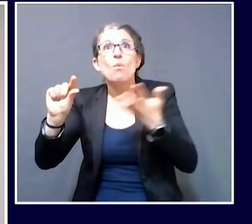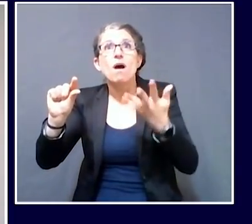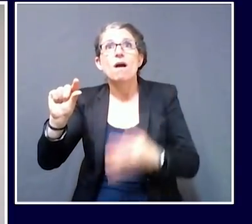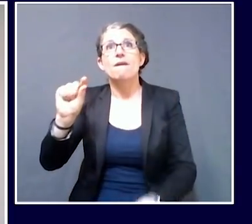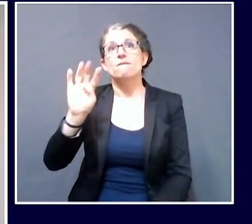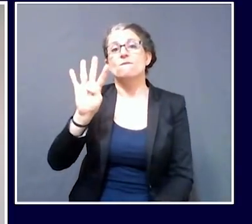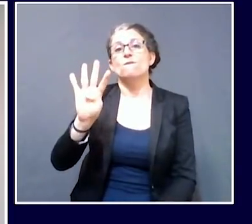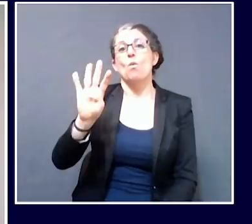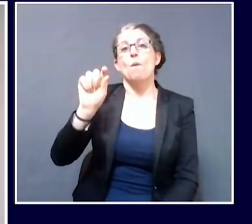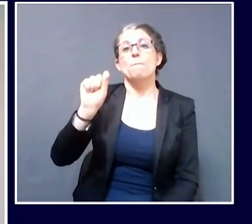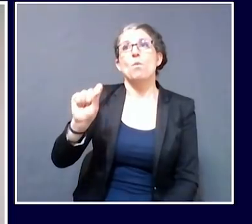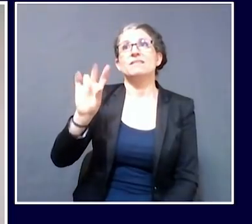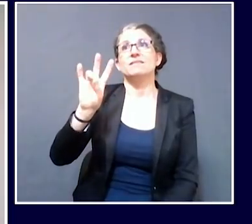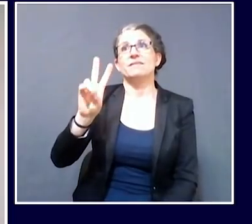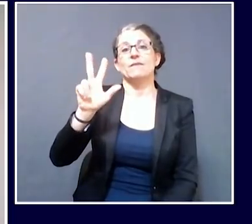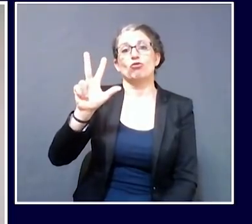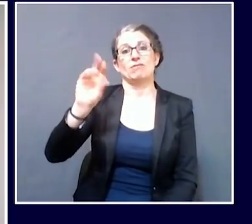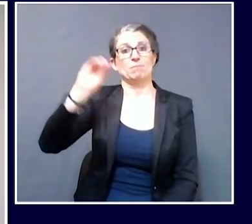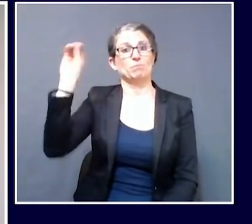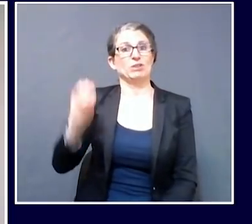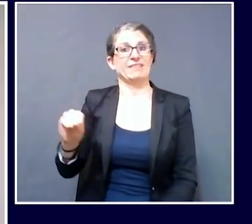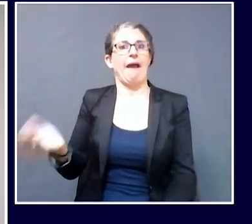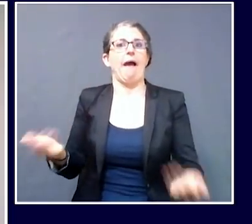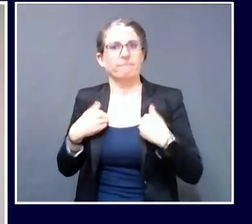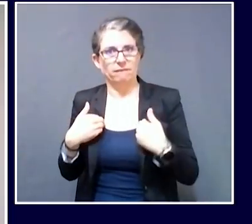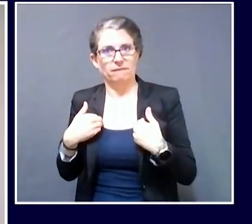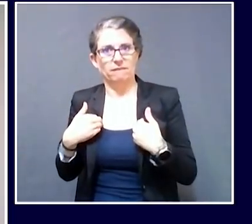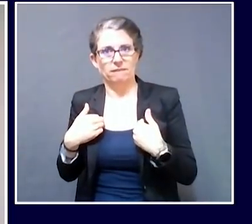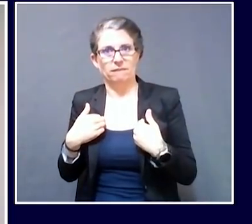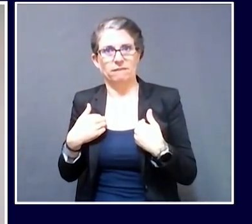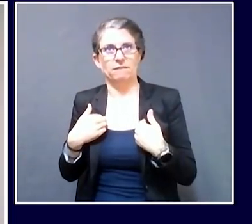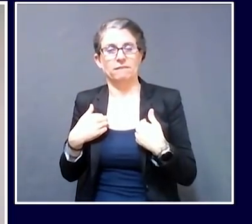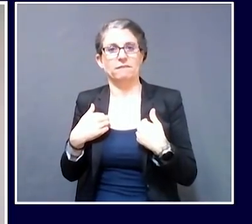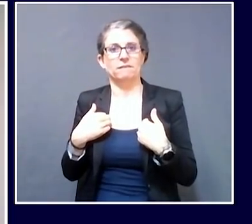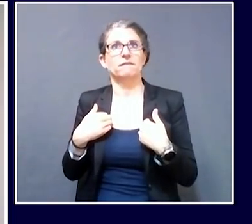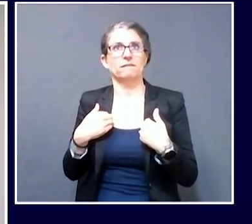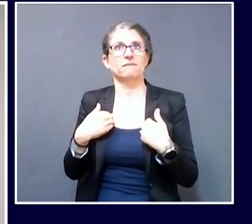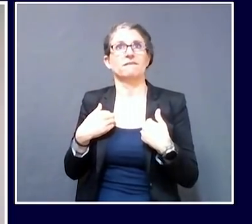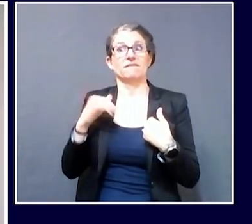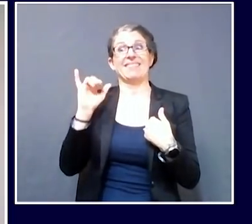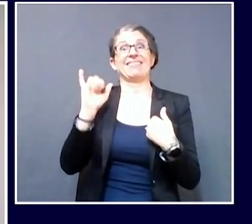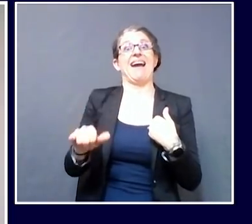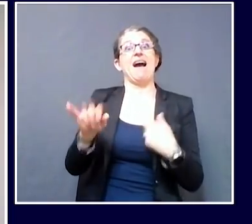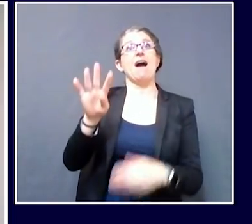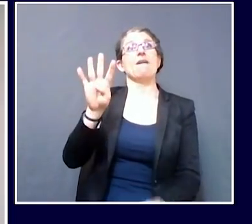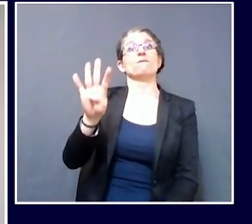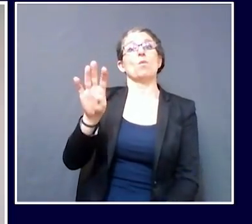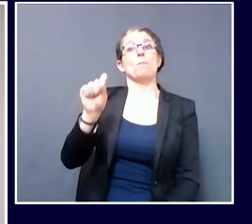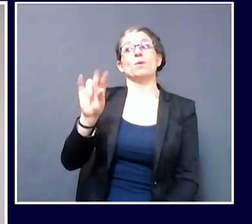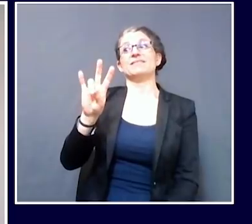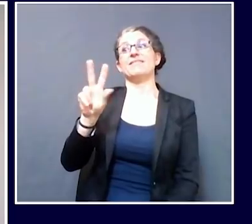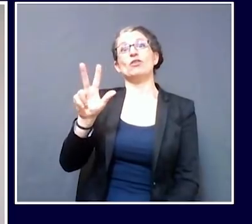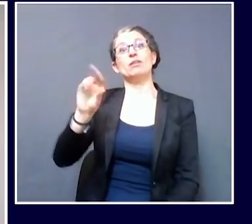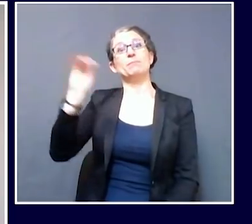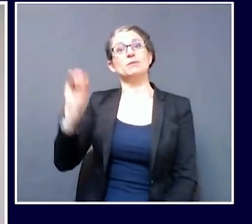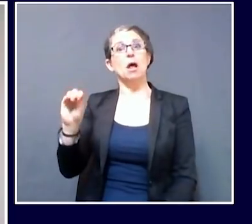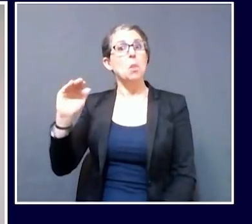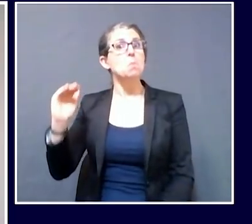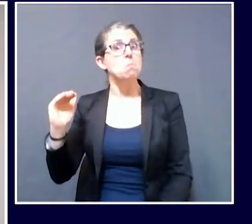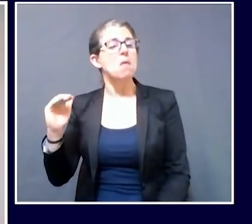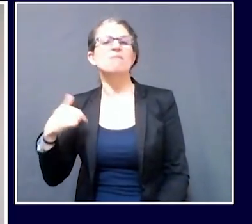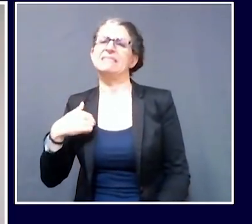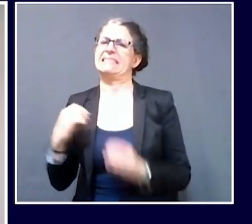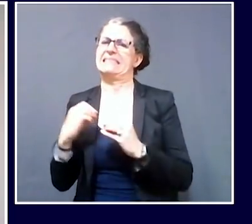Now, as I've said, we've got more work to do before we get to where we're going with respect to positivity rates